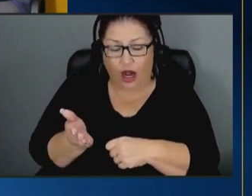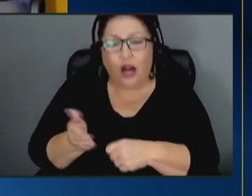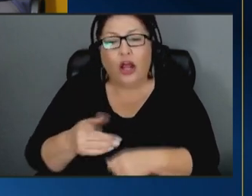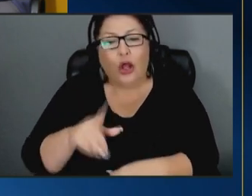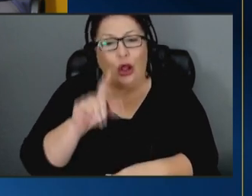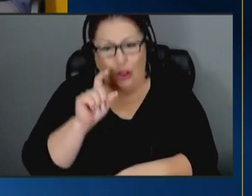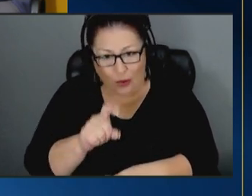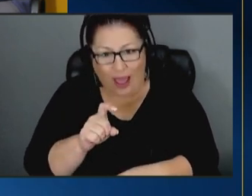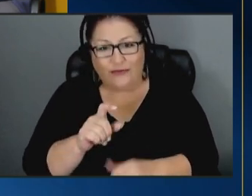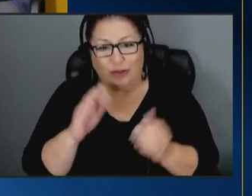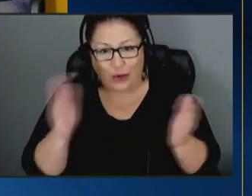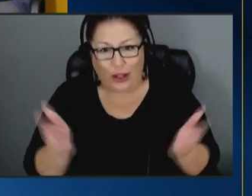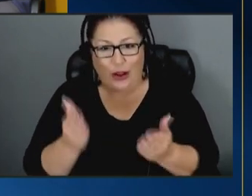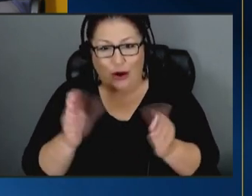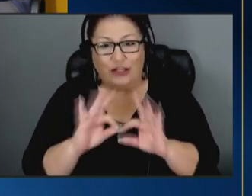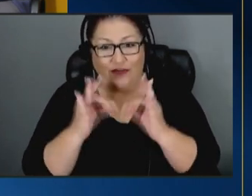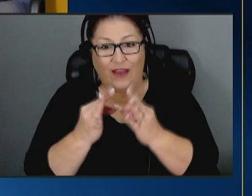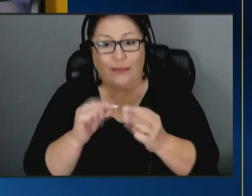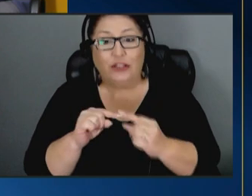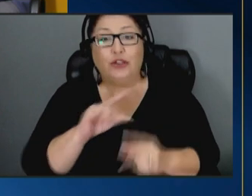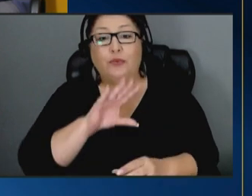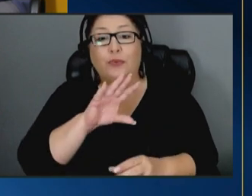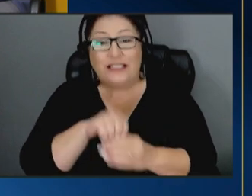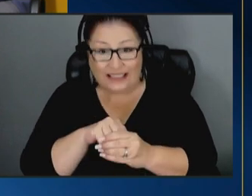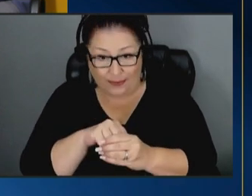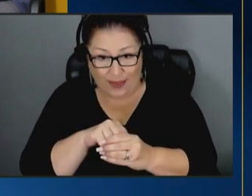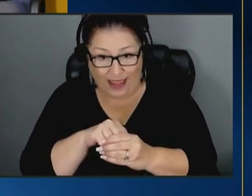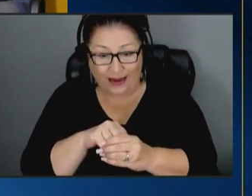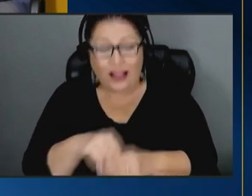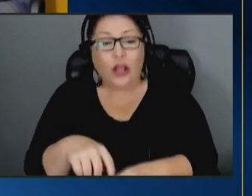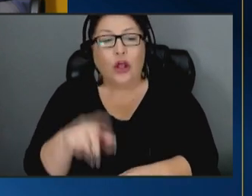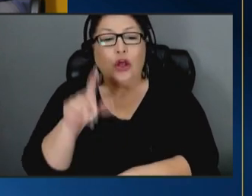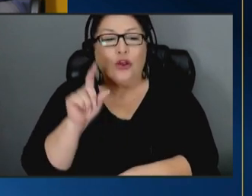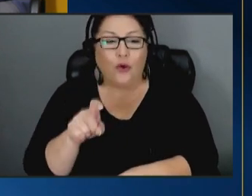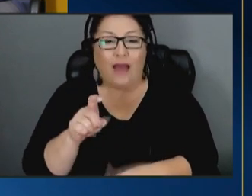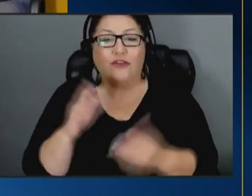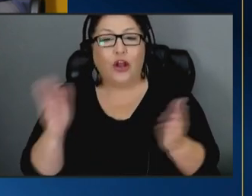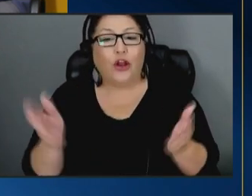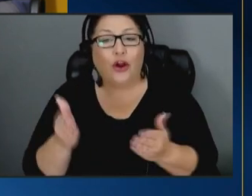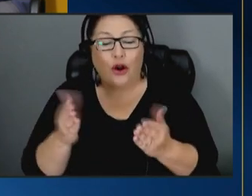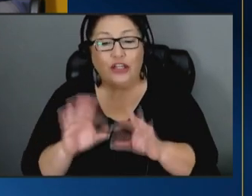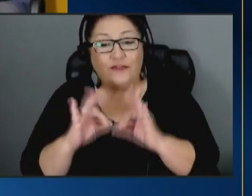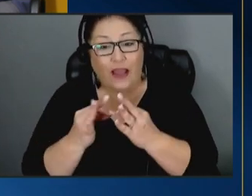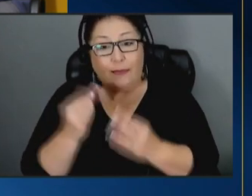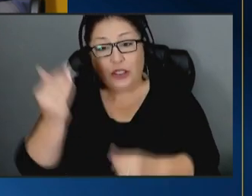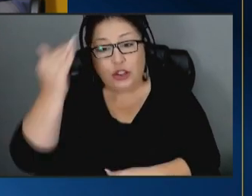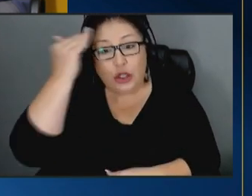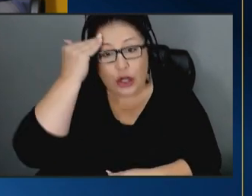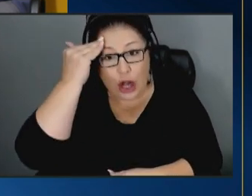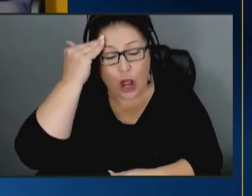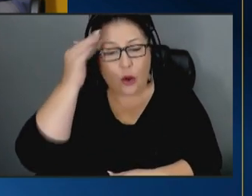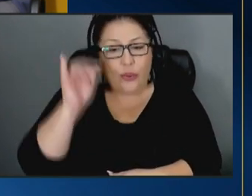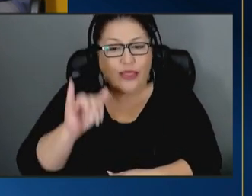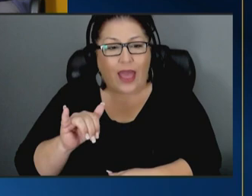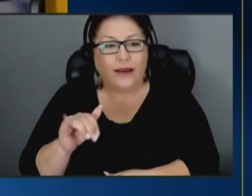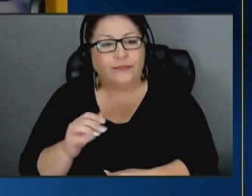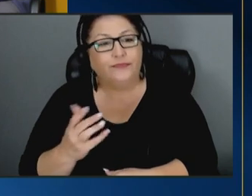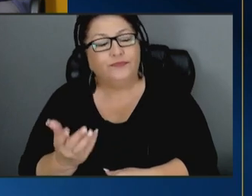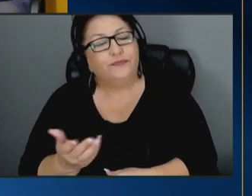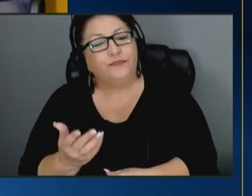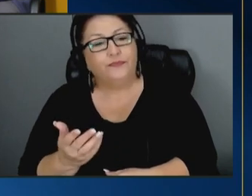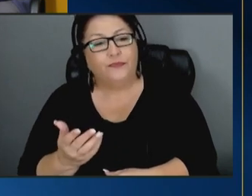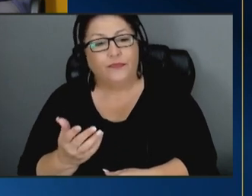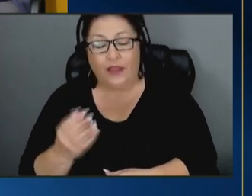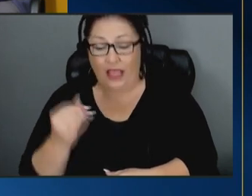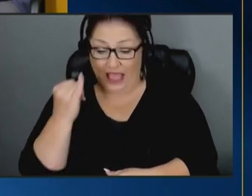to encourage families to participate you have to encourage families to know that if